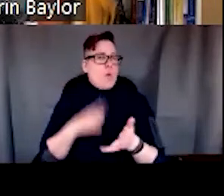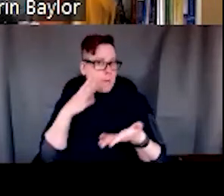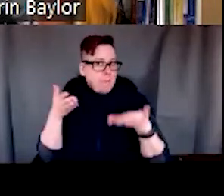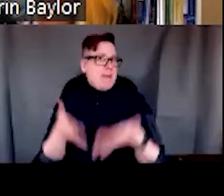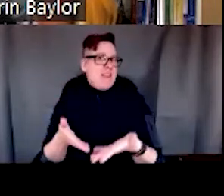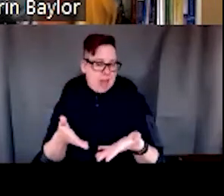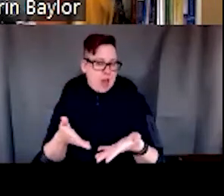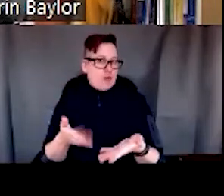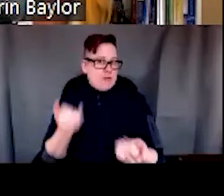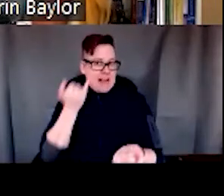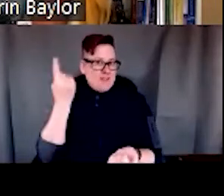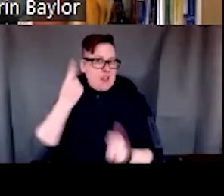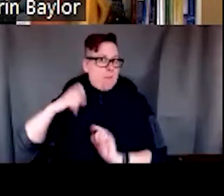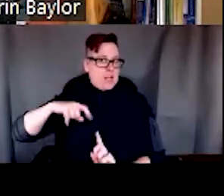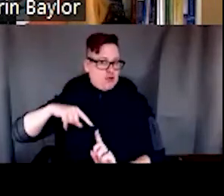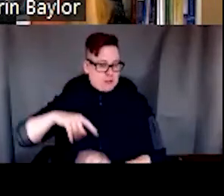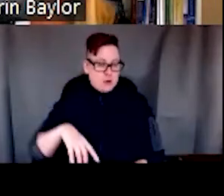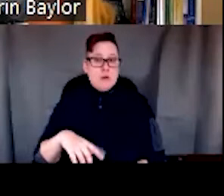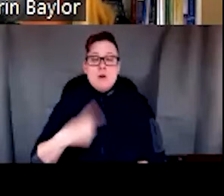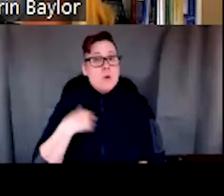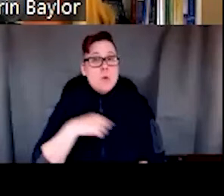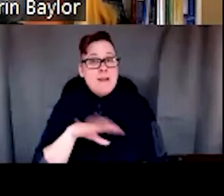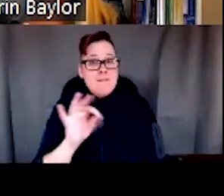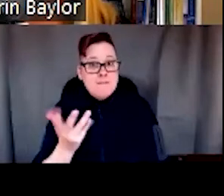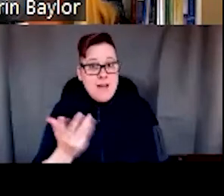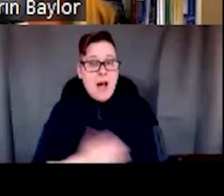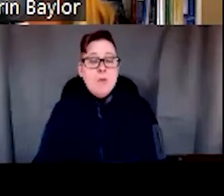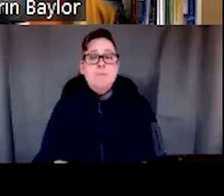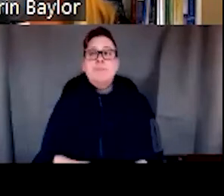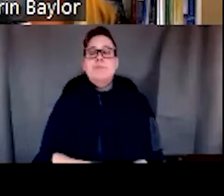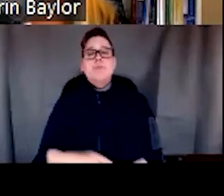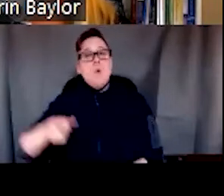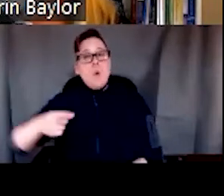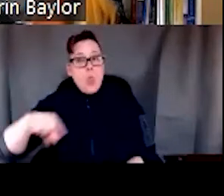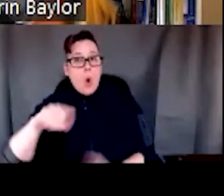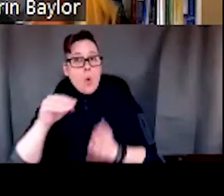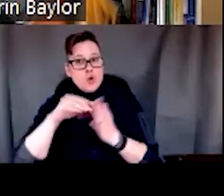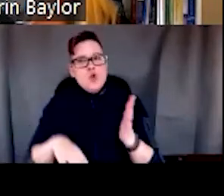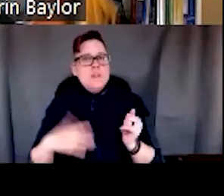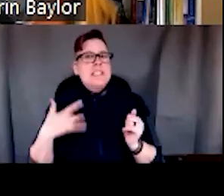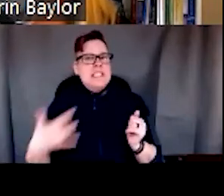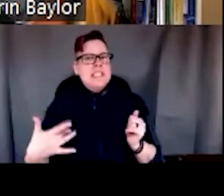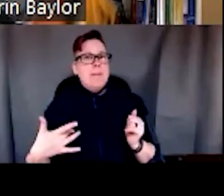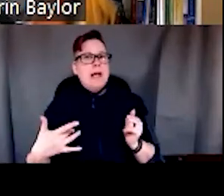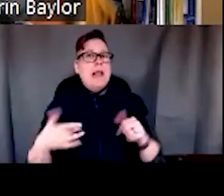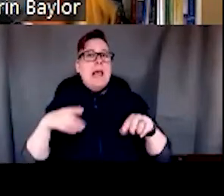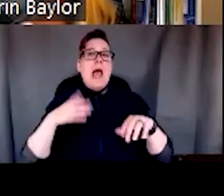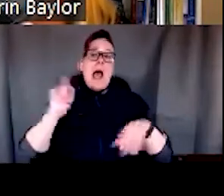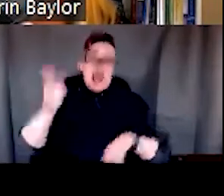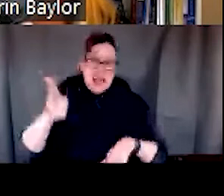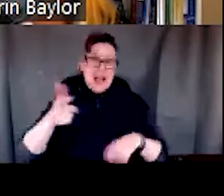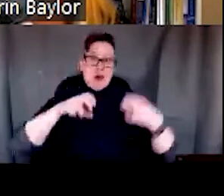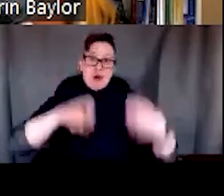triggered in them. and what we found was that the students sort of self-disclosed during the debrief,